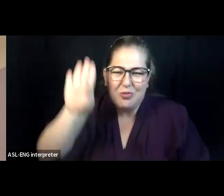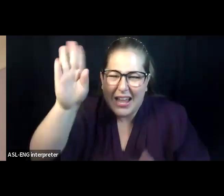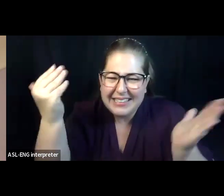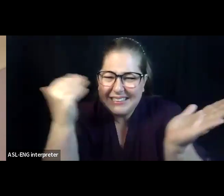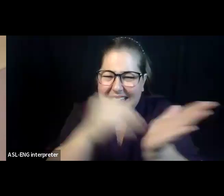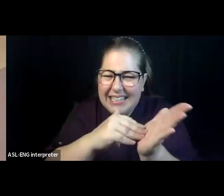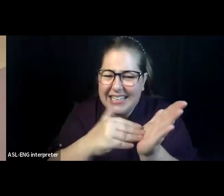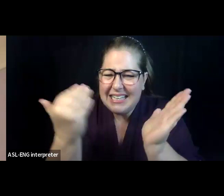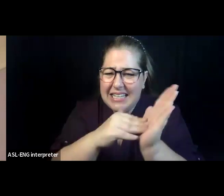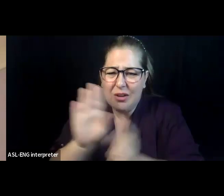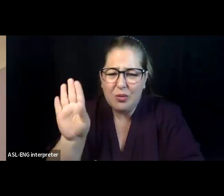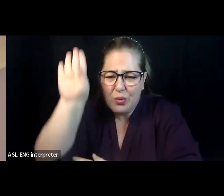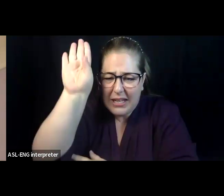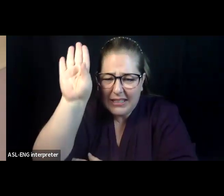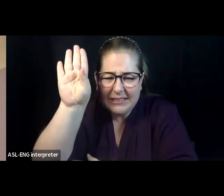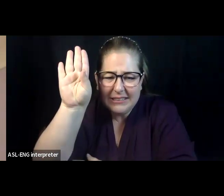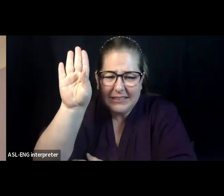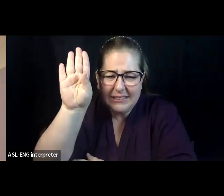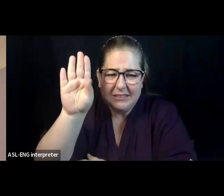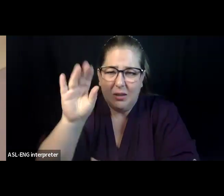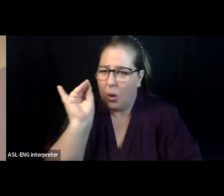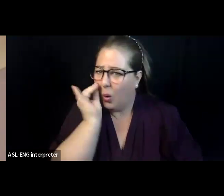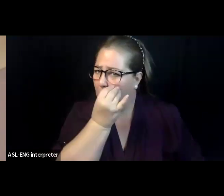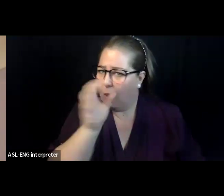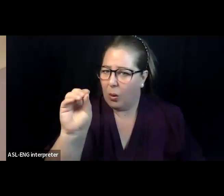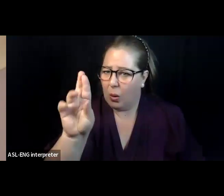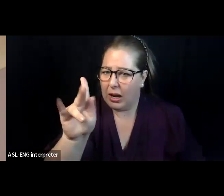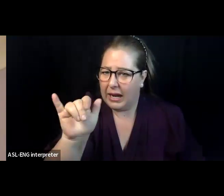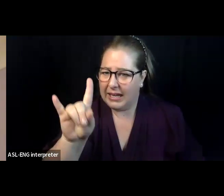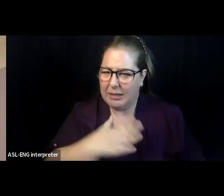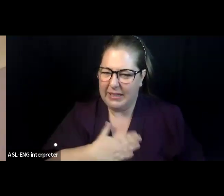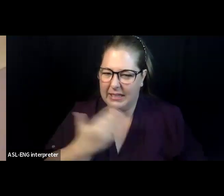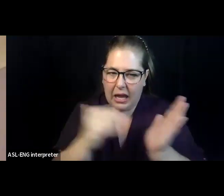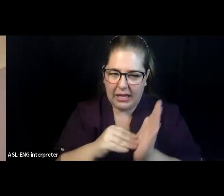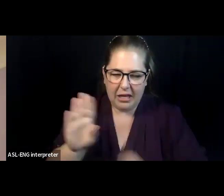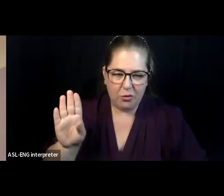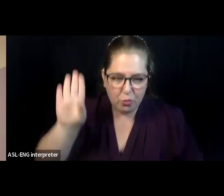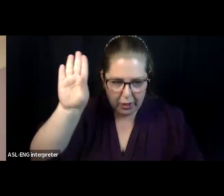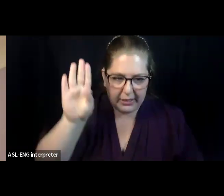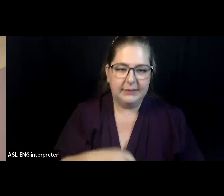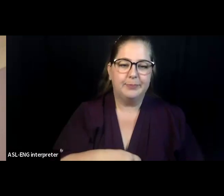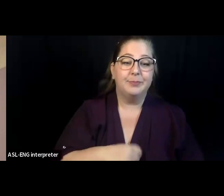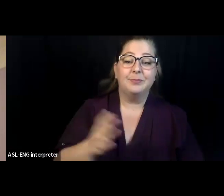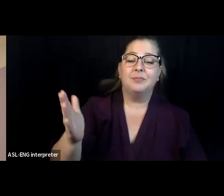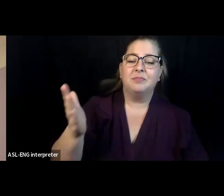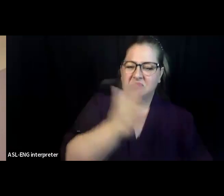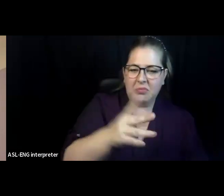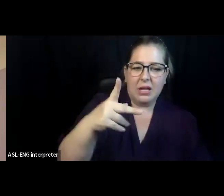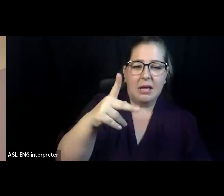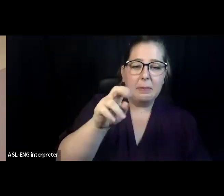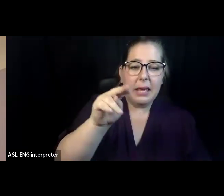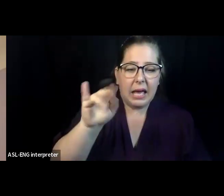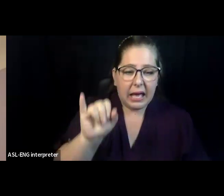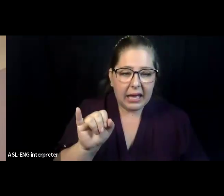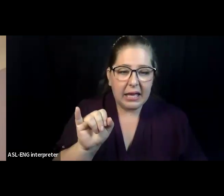you to panelists and allow you to talk. Hi, Penny. Thanks for being with us today. And we're going to ask that people